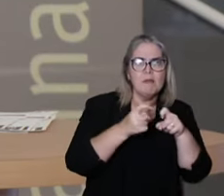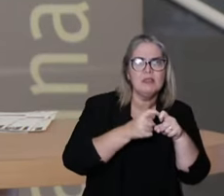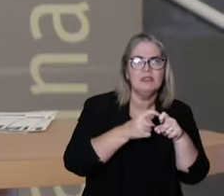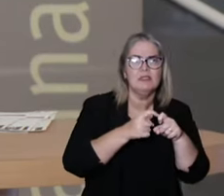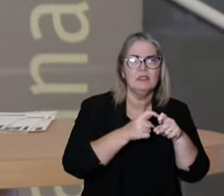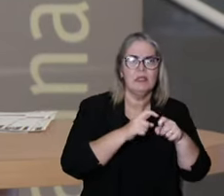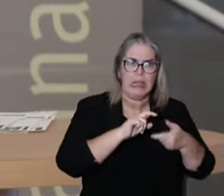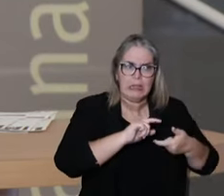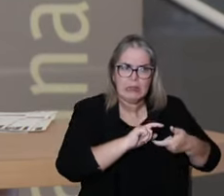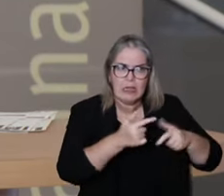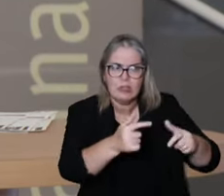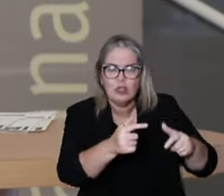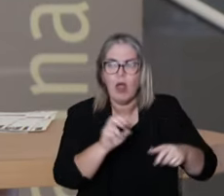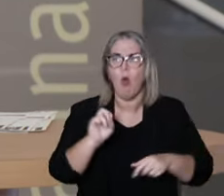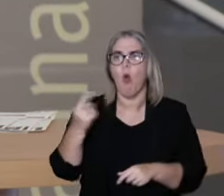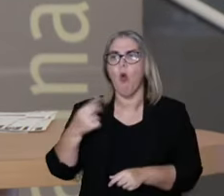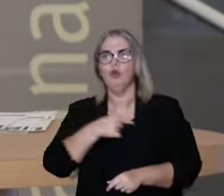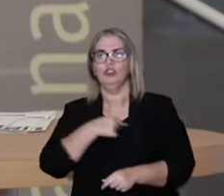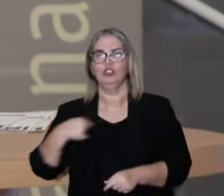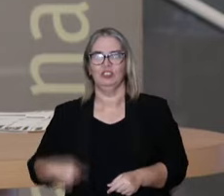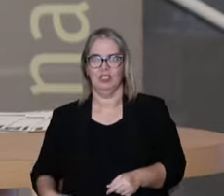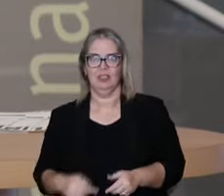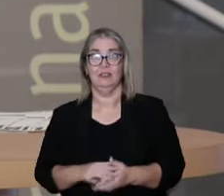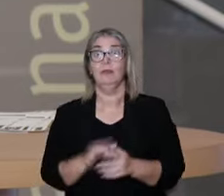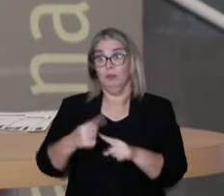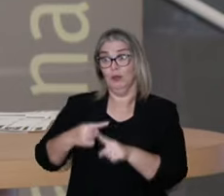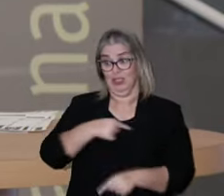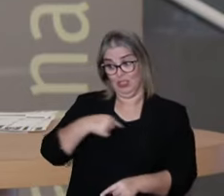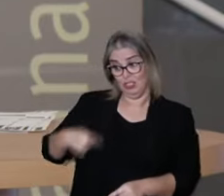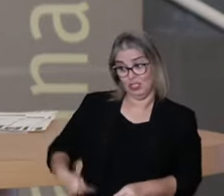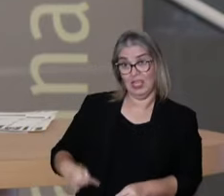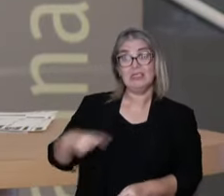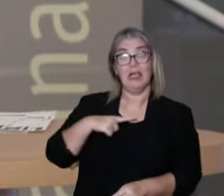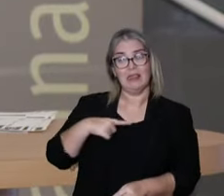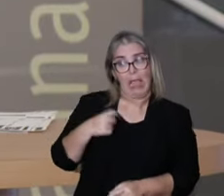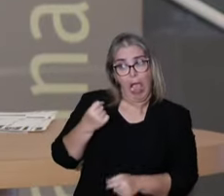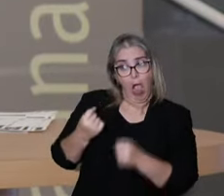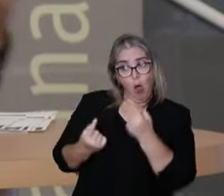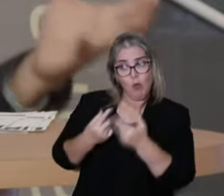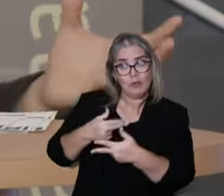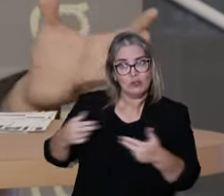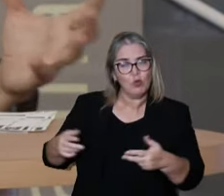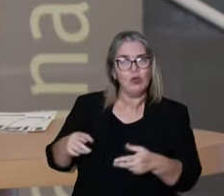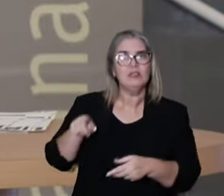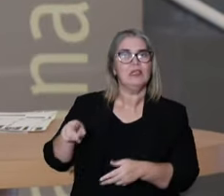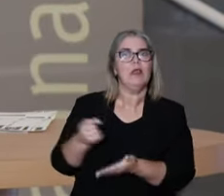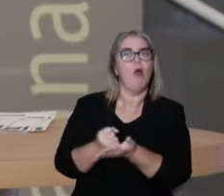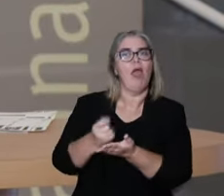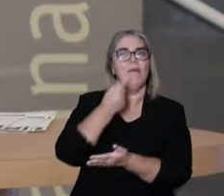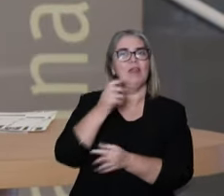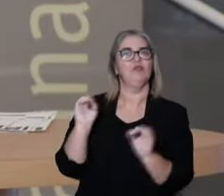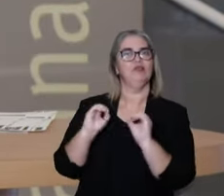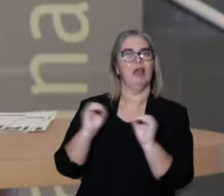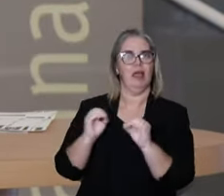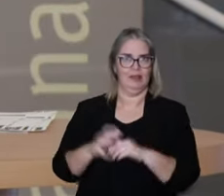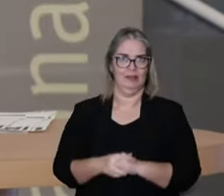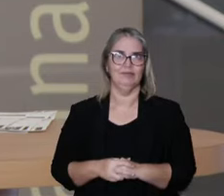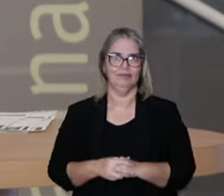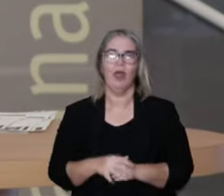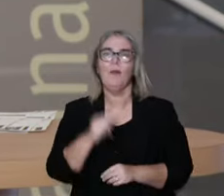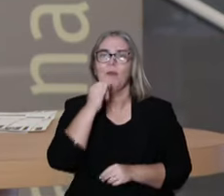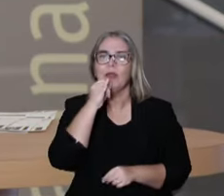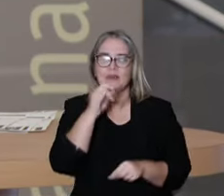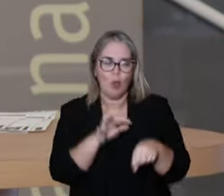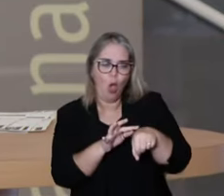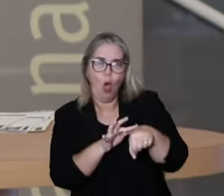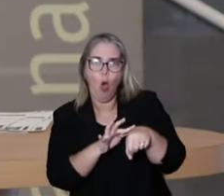because there are many practices, many techniques that are not using medication. So if we think of anti